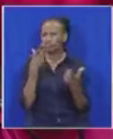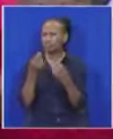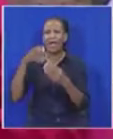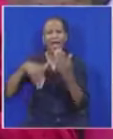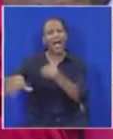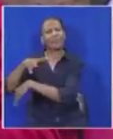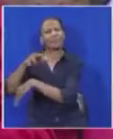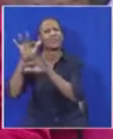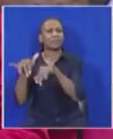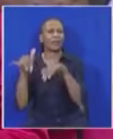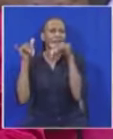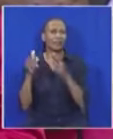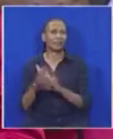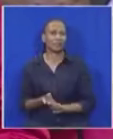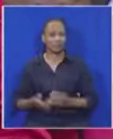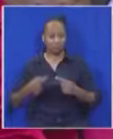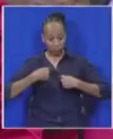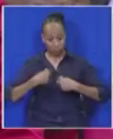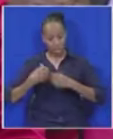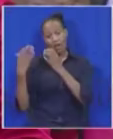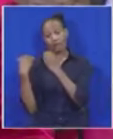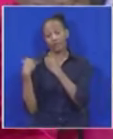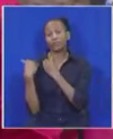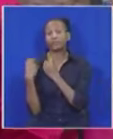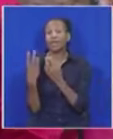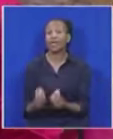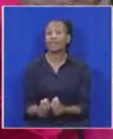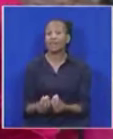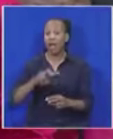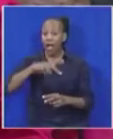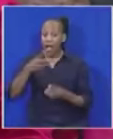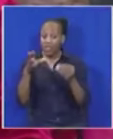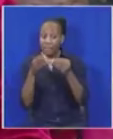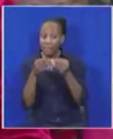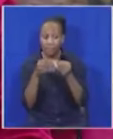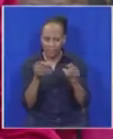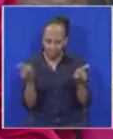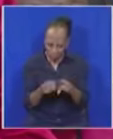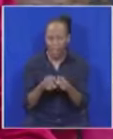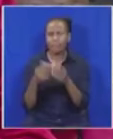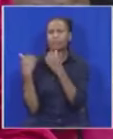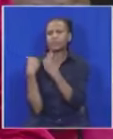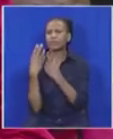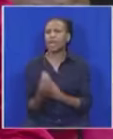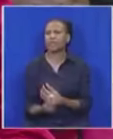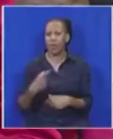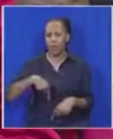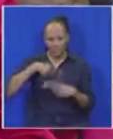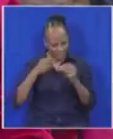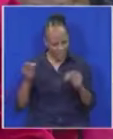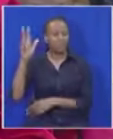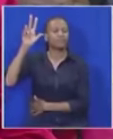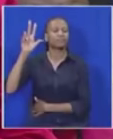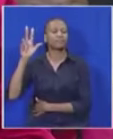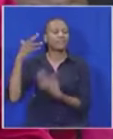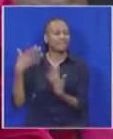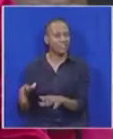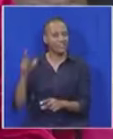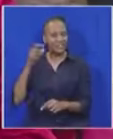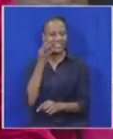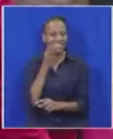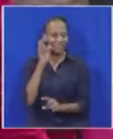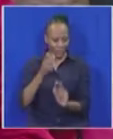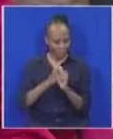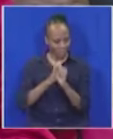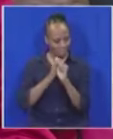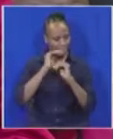speak. I have a duty to gather with other members of Parliament who have taken an oath of office to protect this house